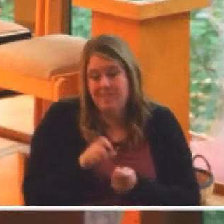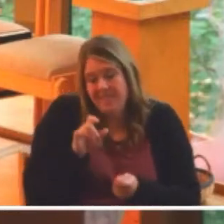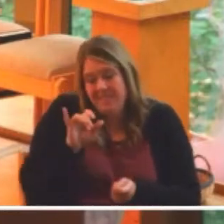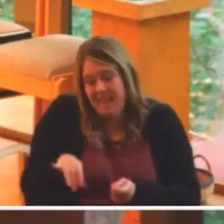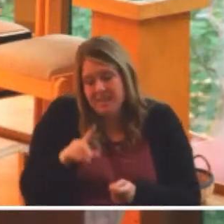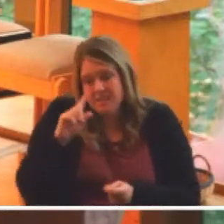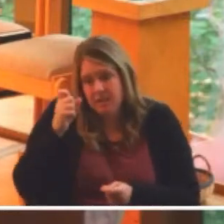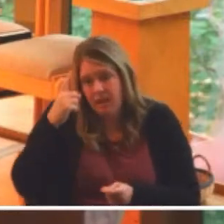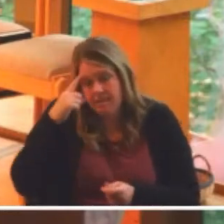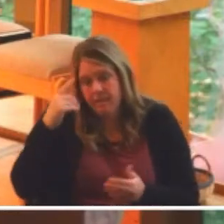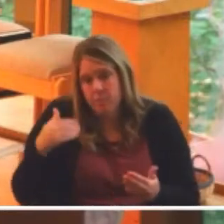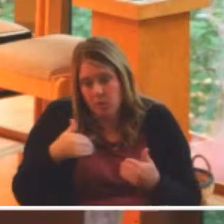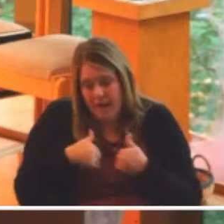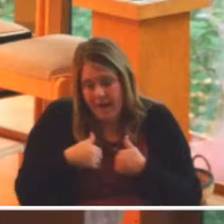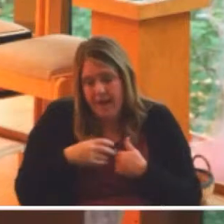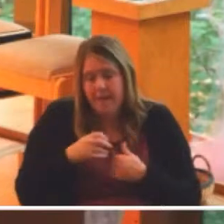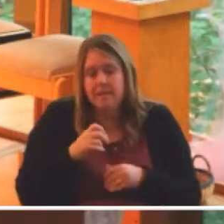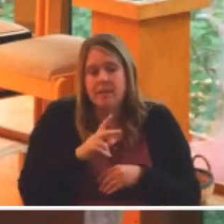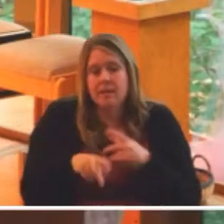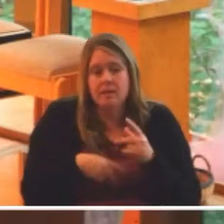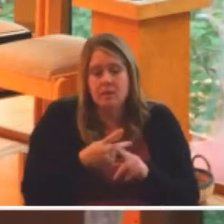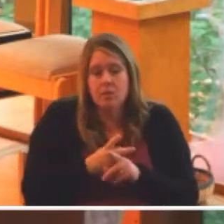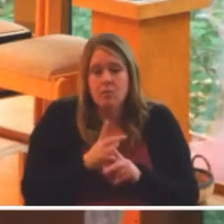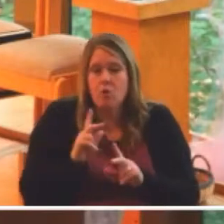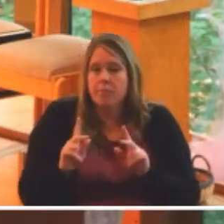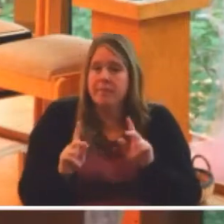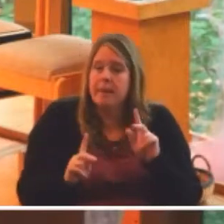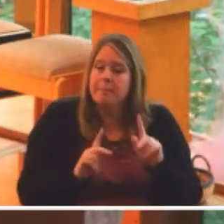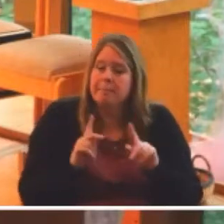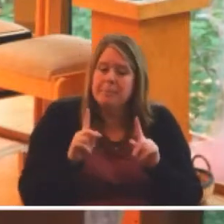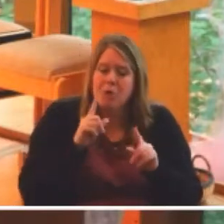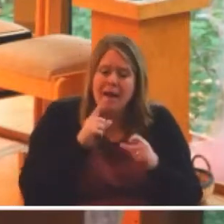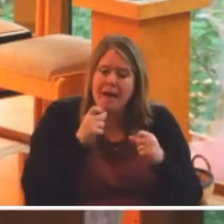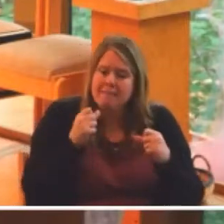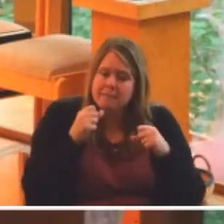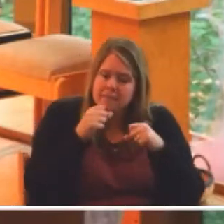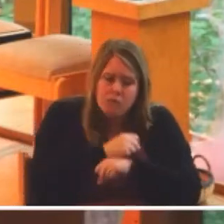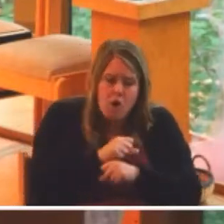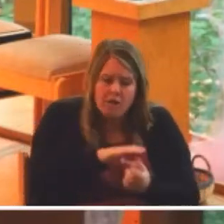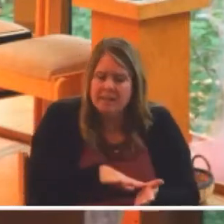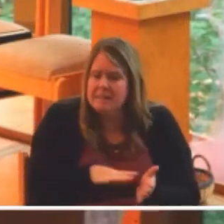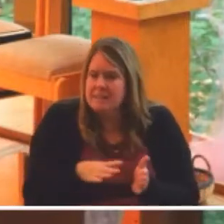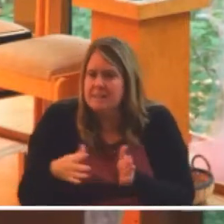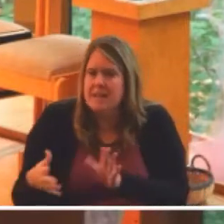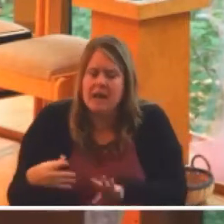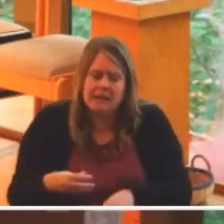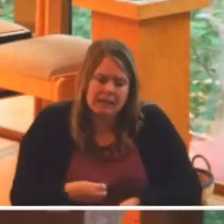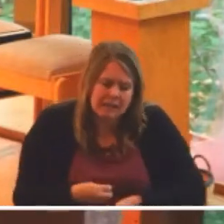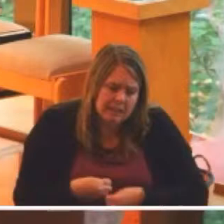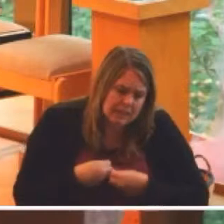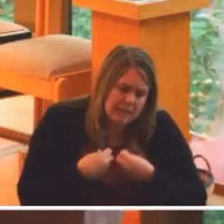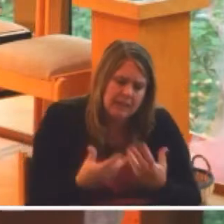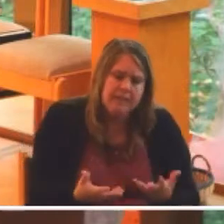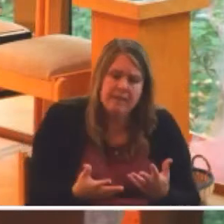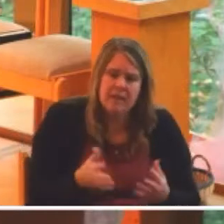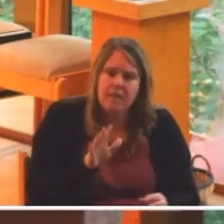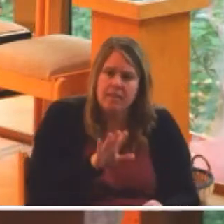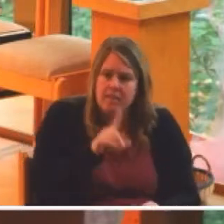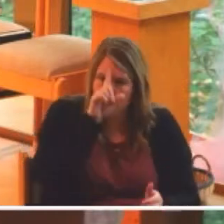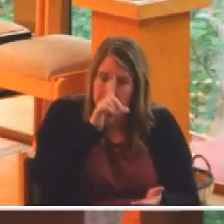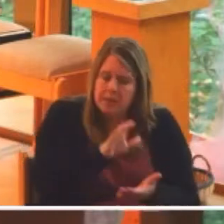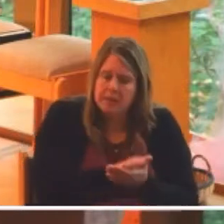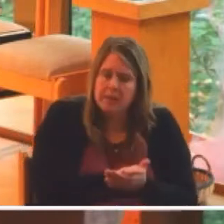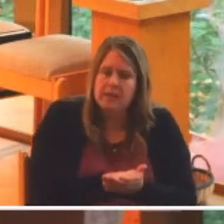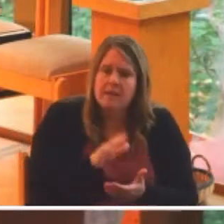got and it's the form that people have fought and died, invested their whole heart and soul into being because of their belief that